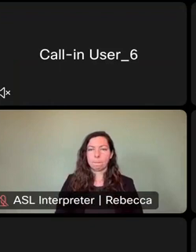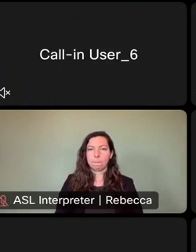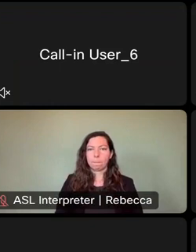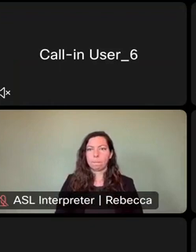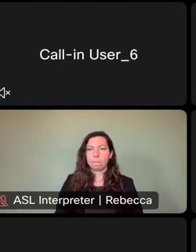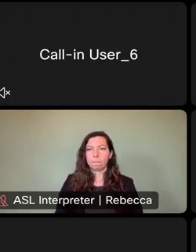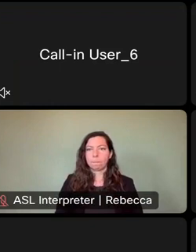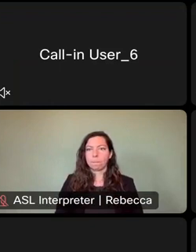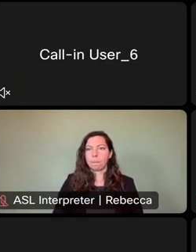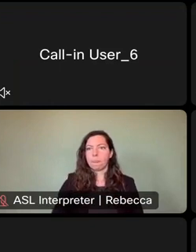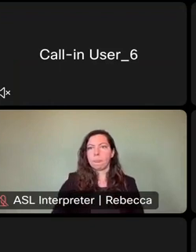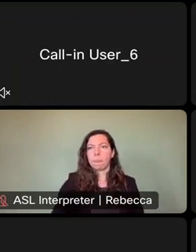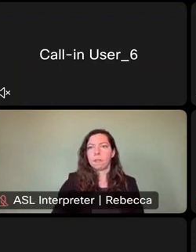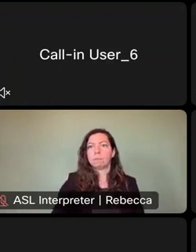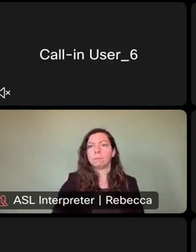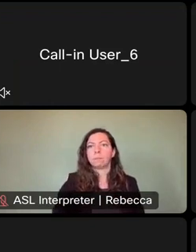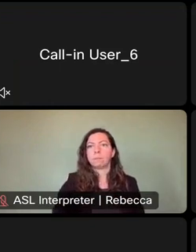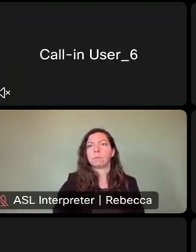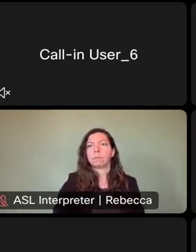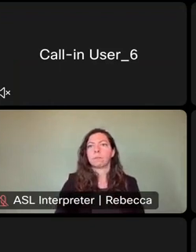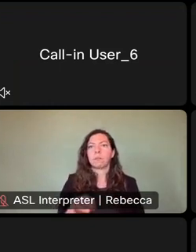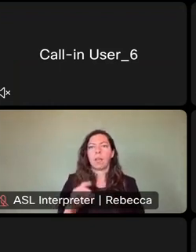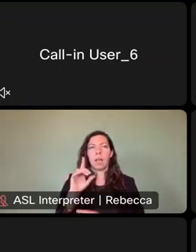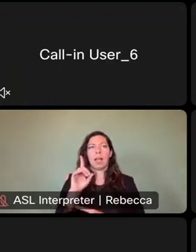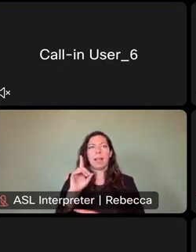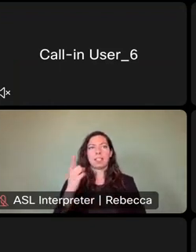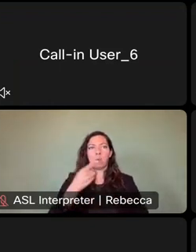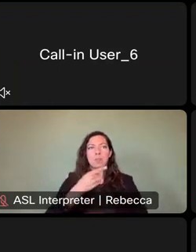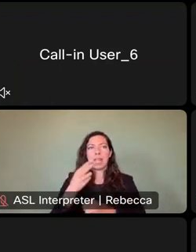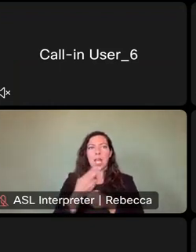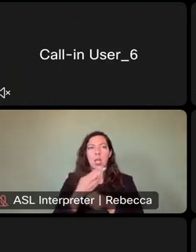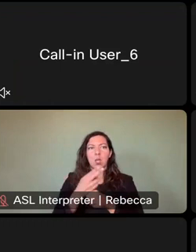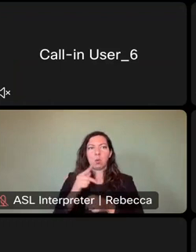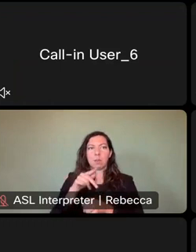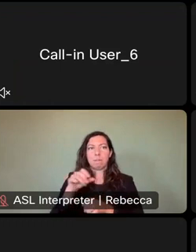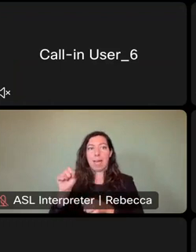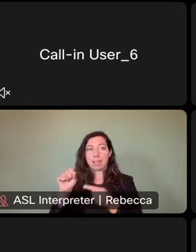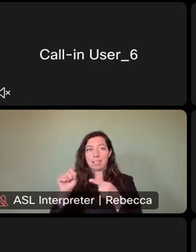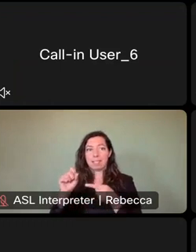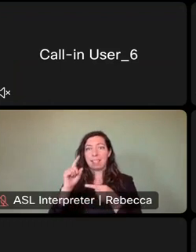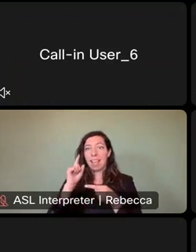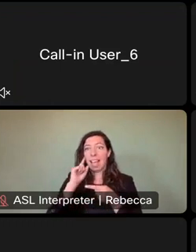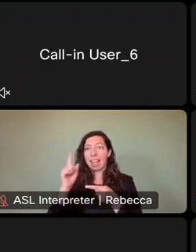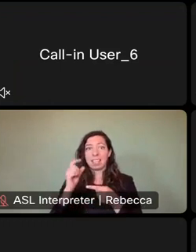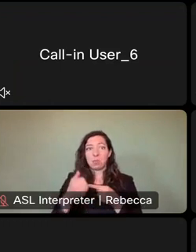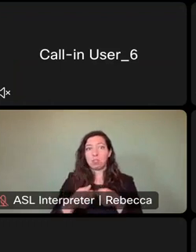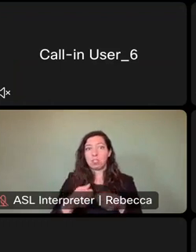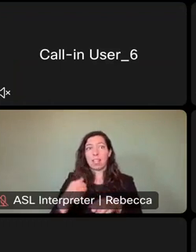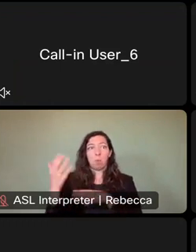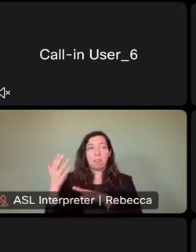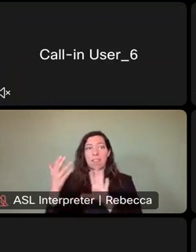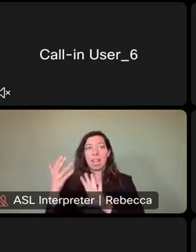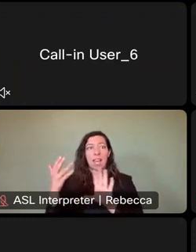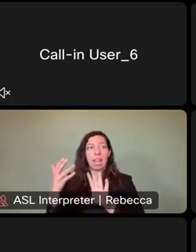Read regarding days passes. I think this is the biggest mistake to fully remove days passes. There are many people who live in New